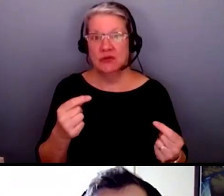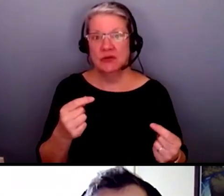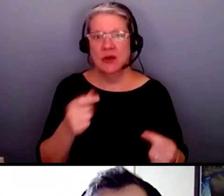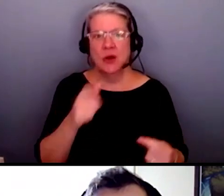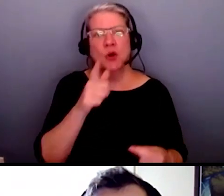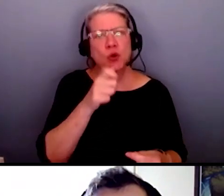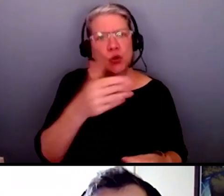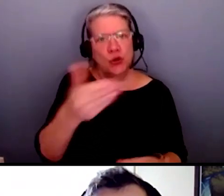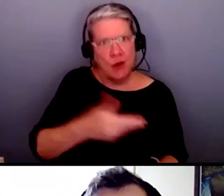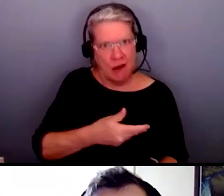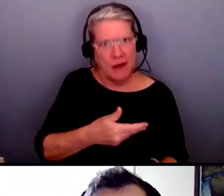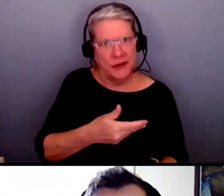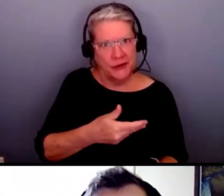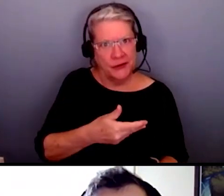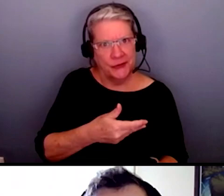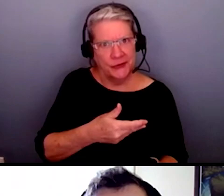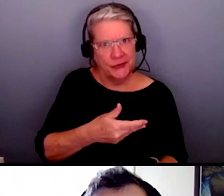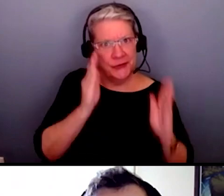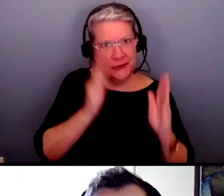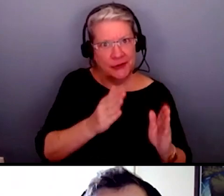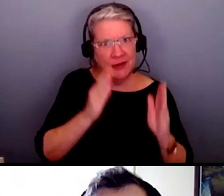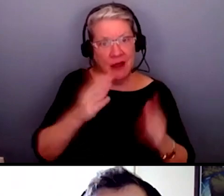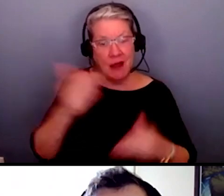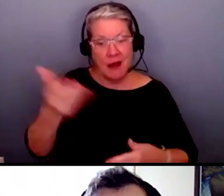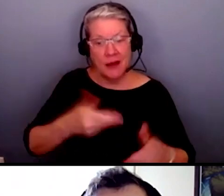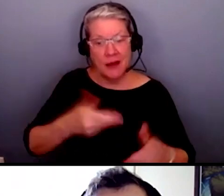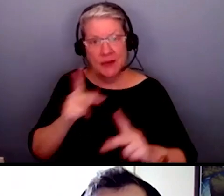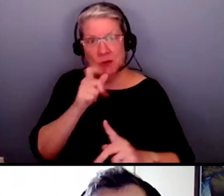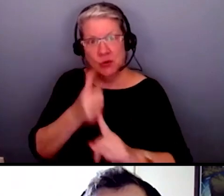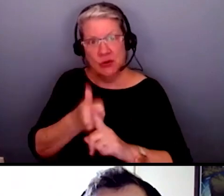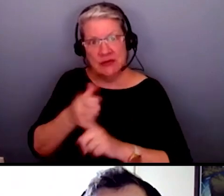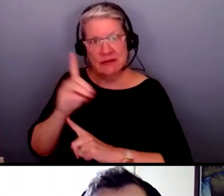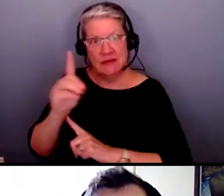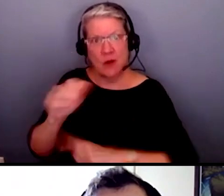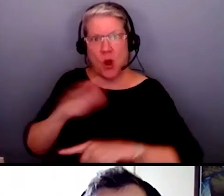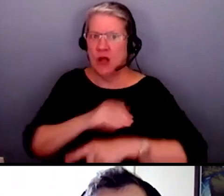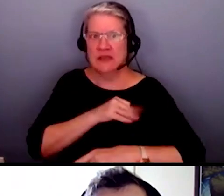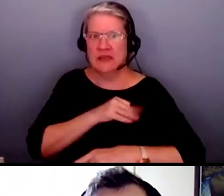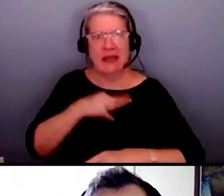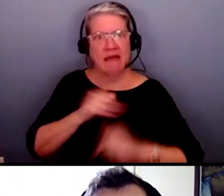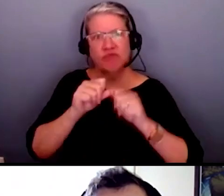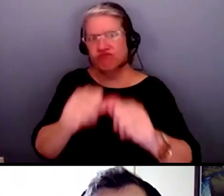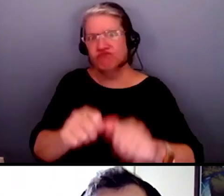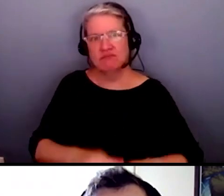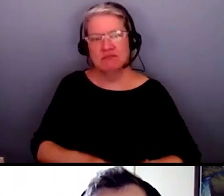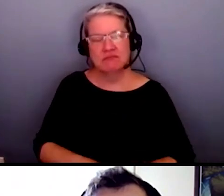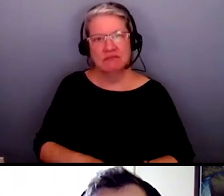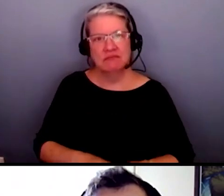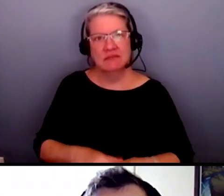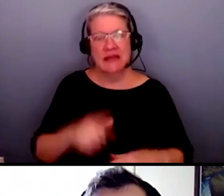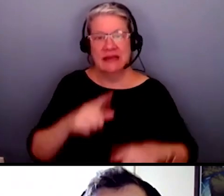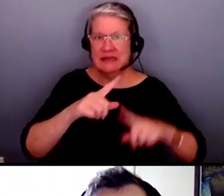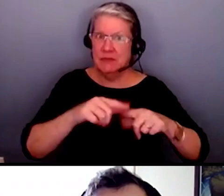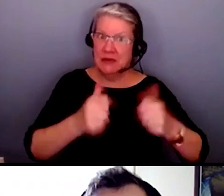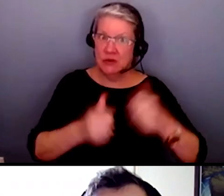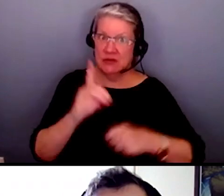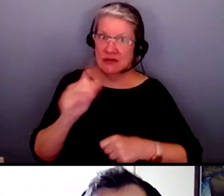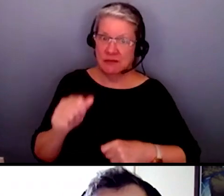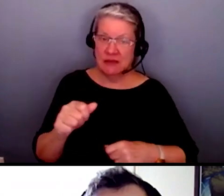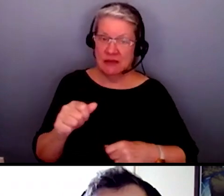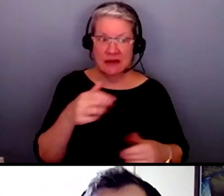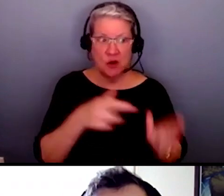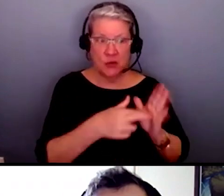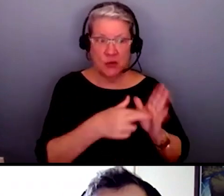uh trying to hire people with disabilities so they're literally on staff all the time and depending on what disabilities you have